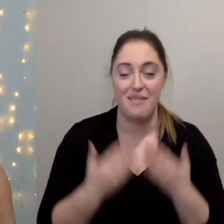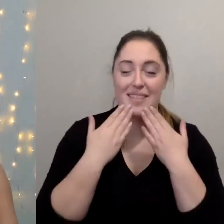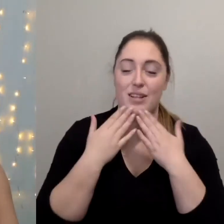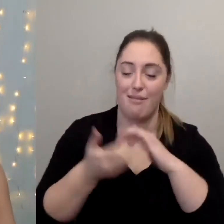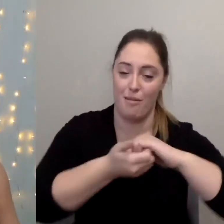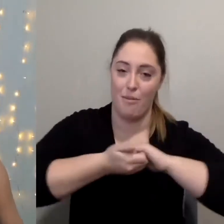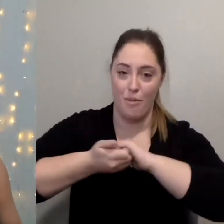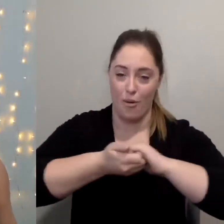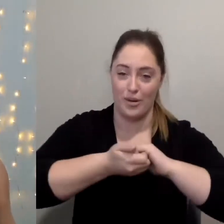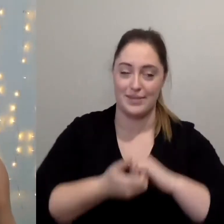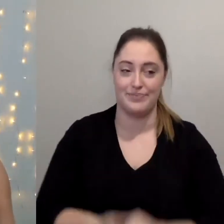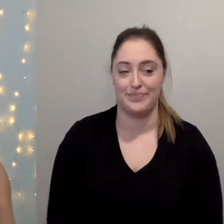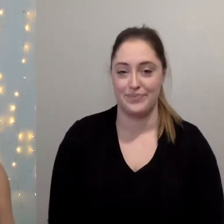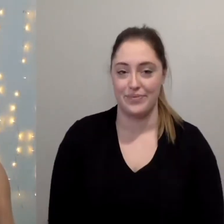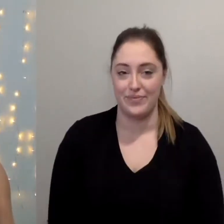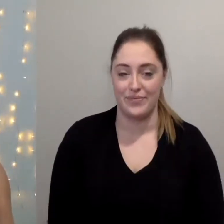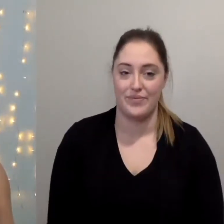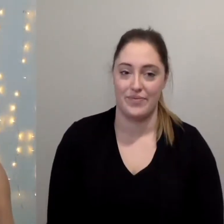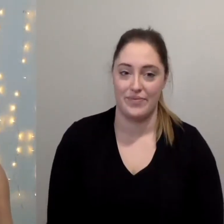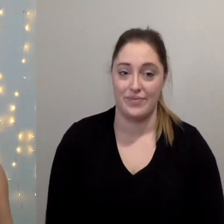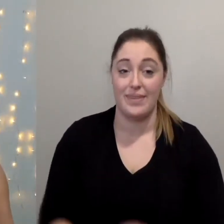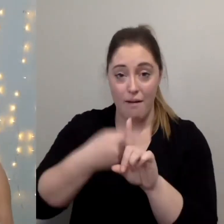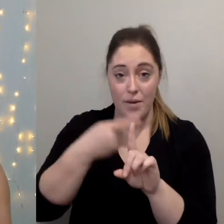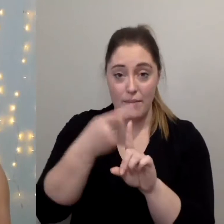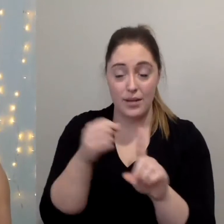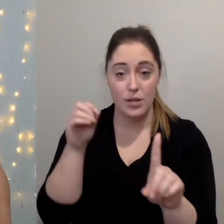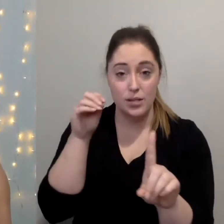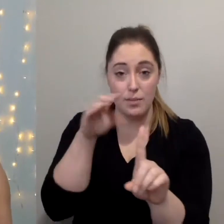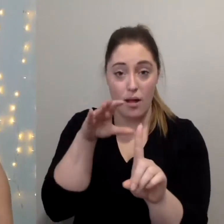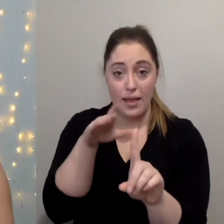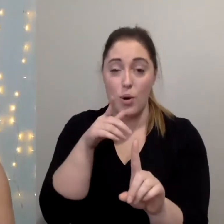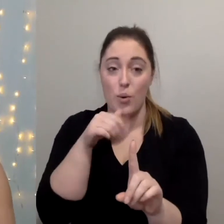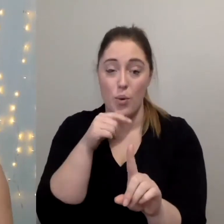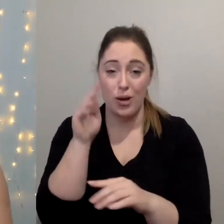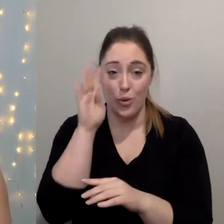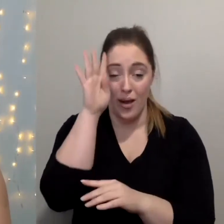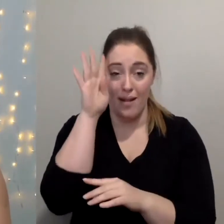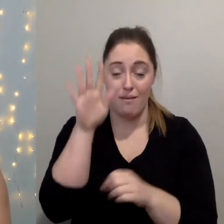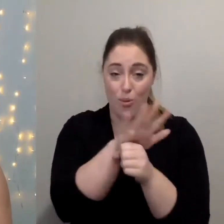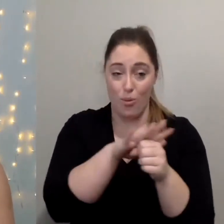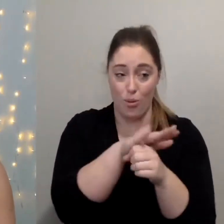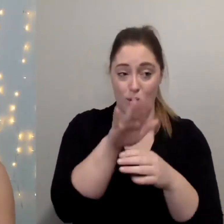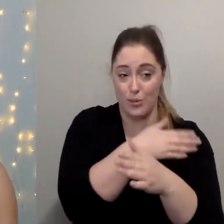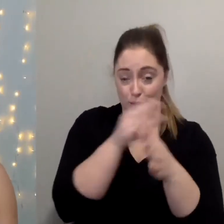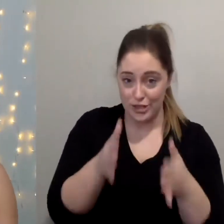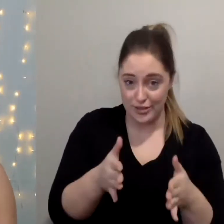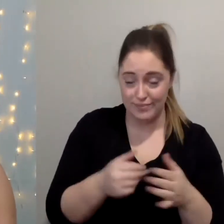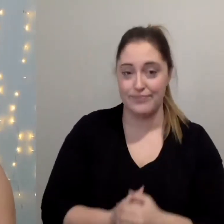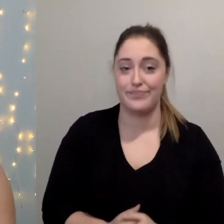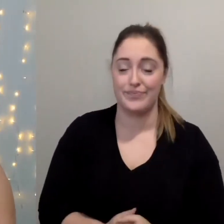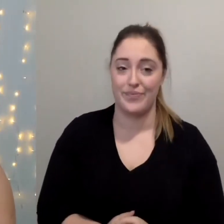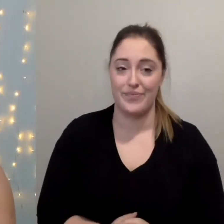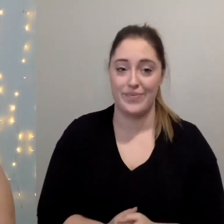every month we spotlight the creativity of our local musicians as well and today